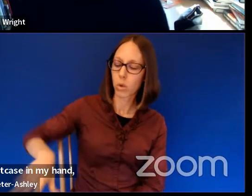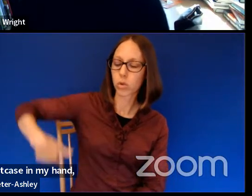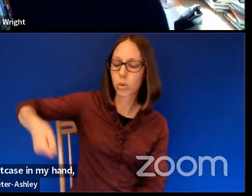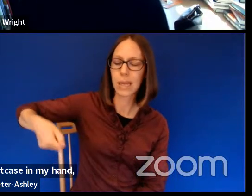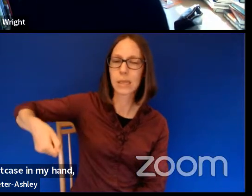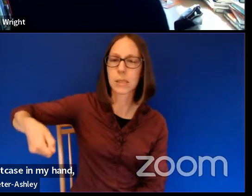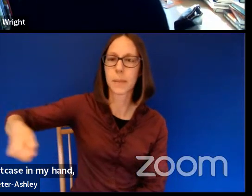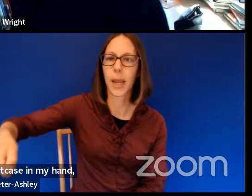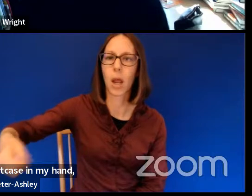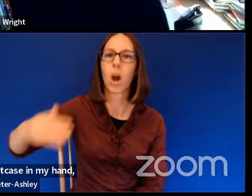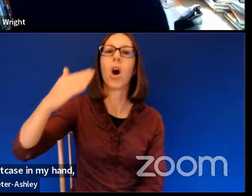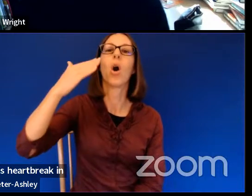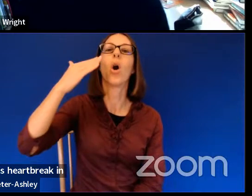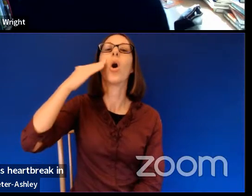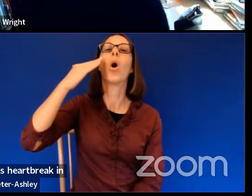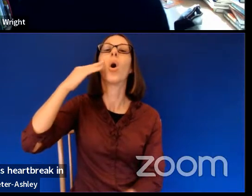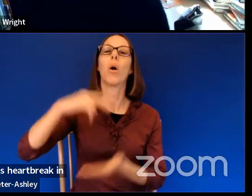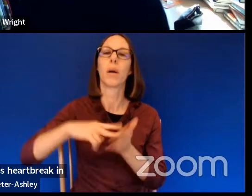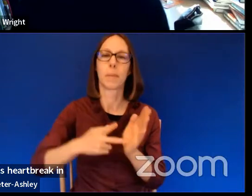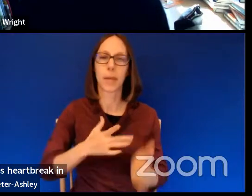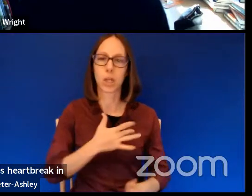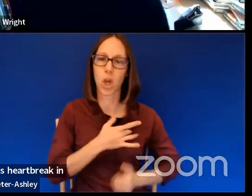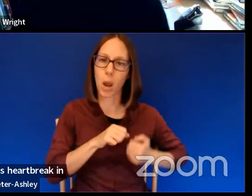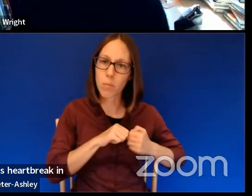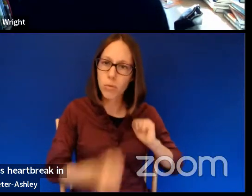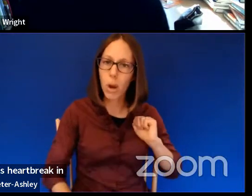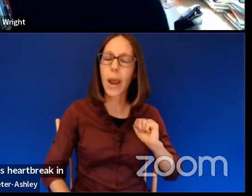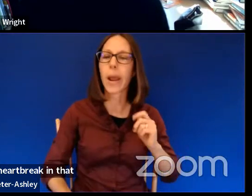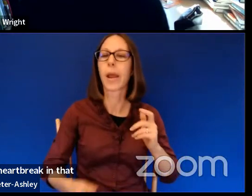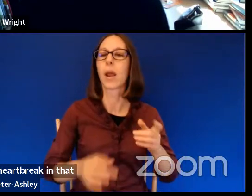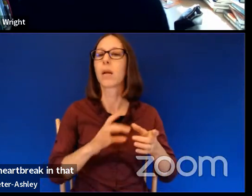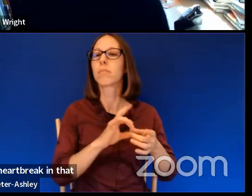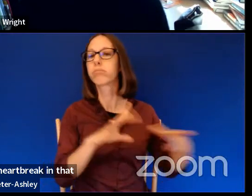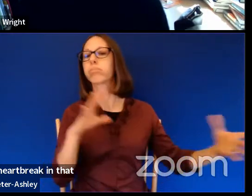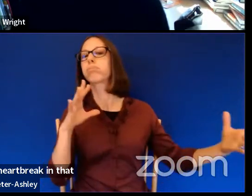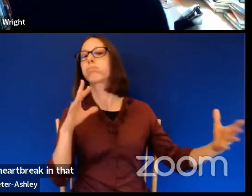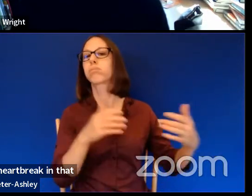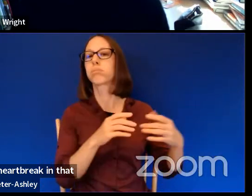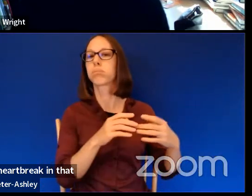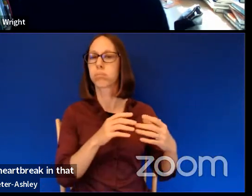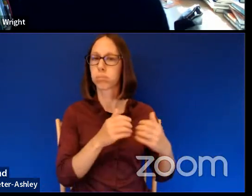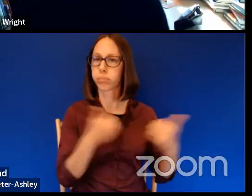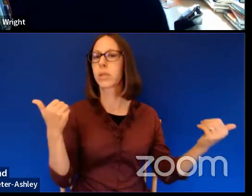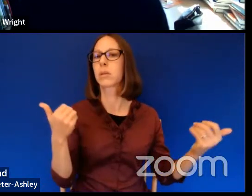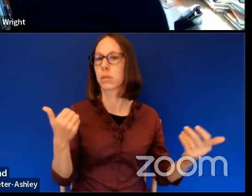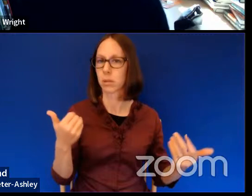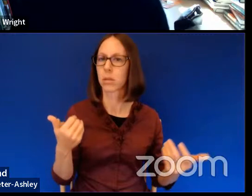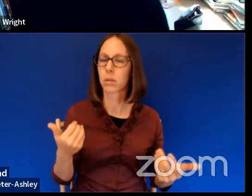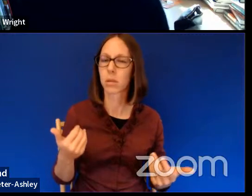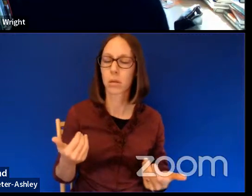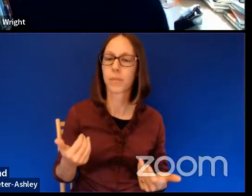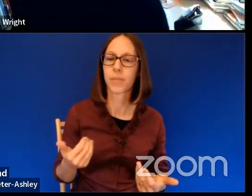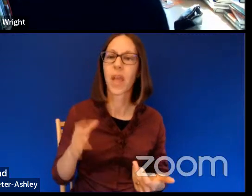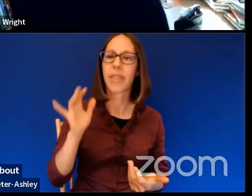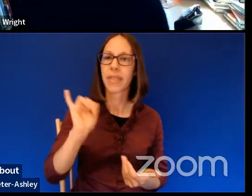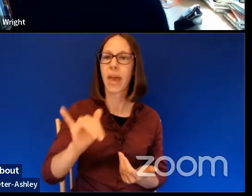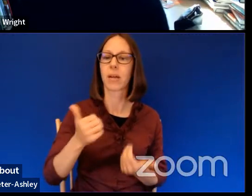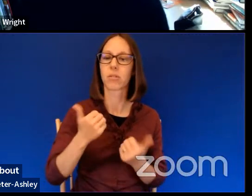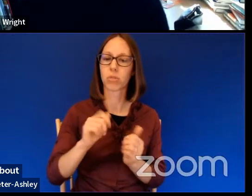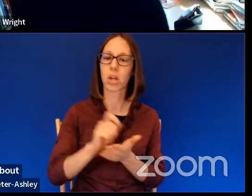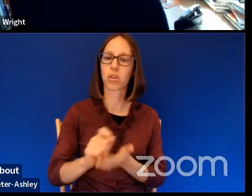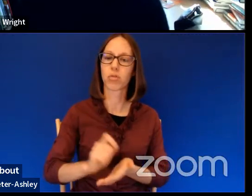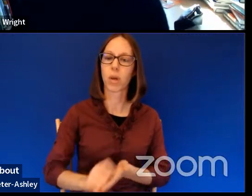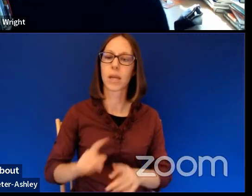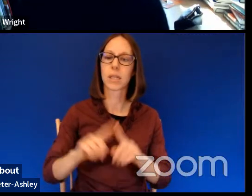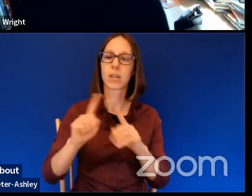heartbreak in that suitcase or to come. And so I was trying to write about that. And, um, all those were kind of different kinds of